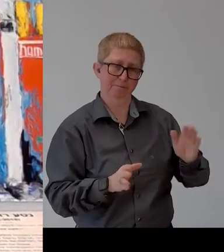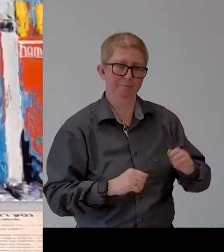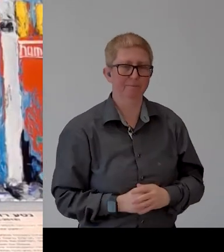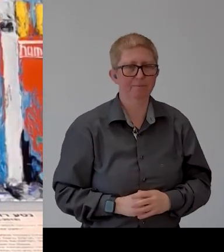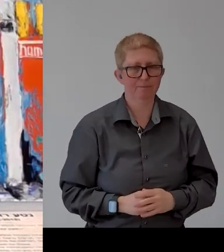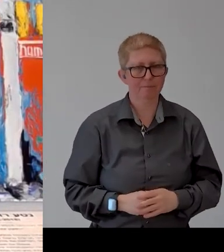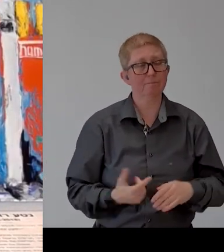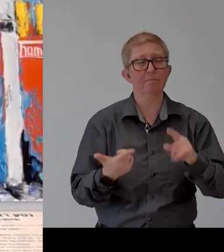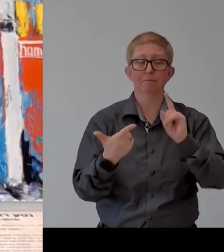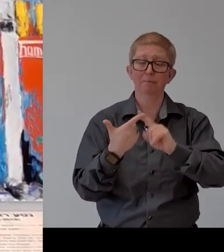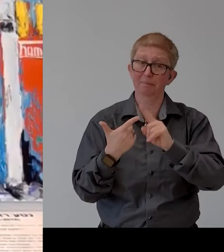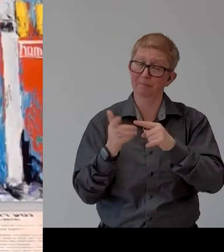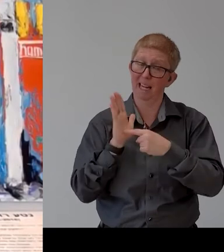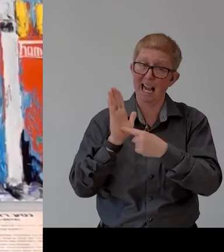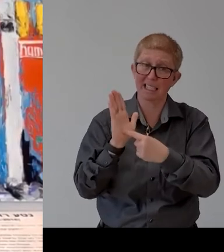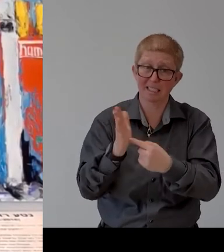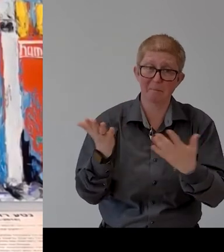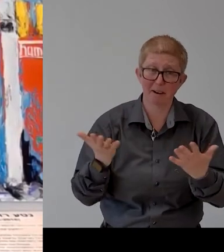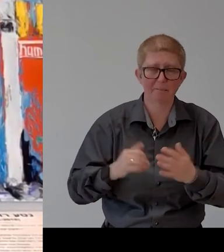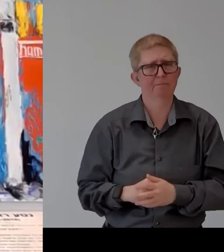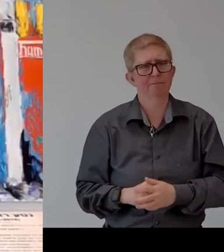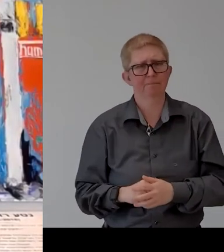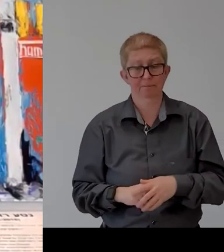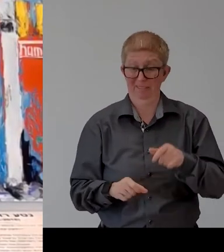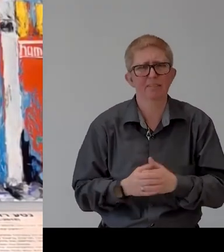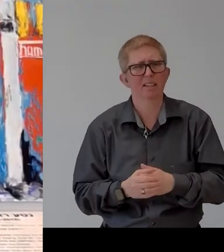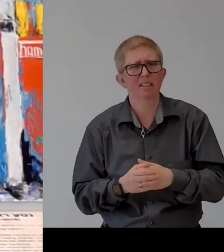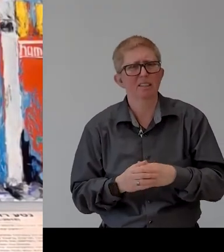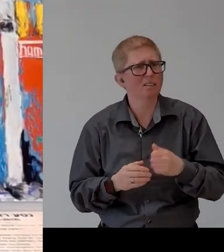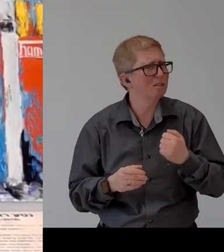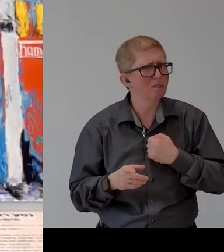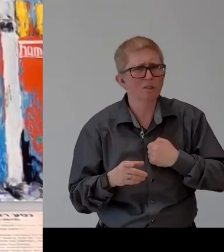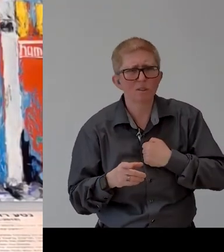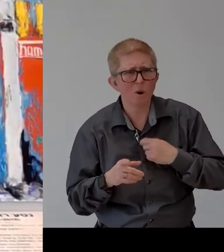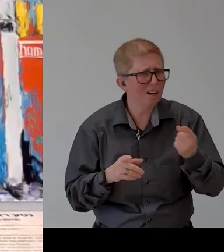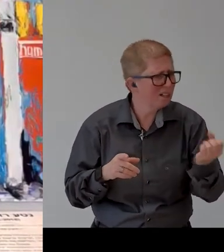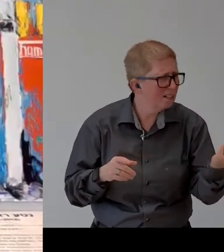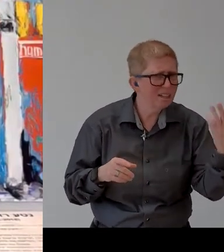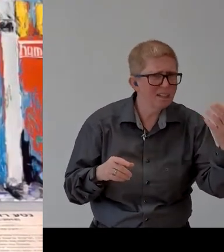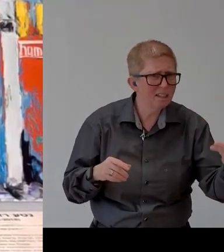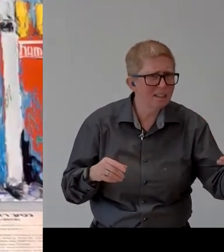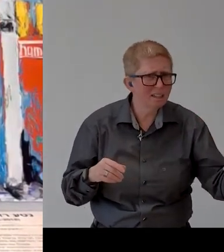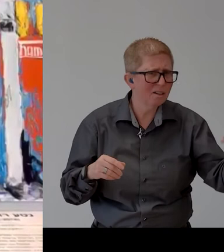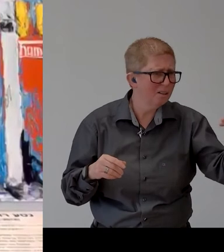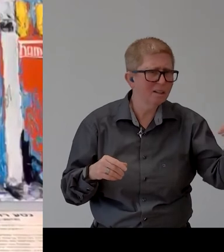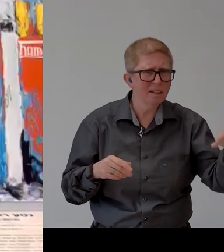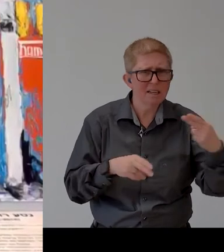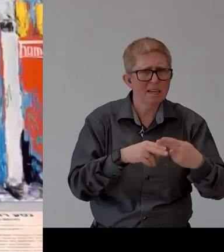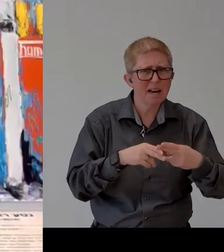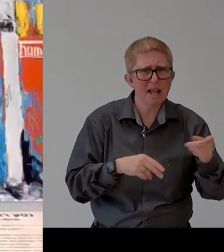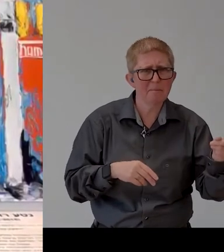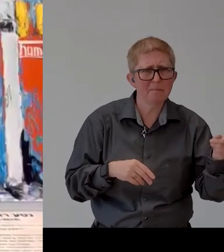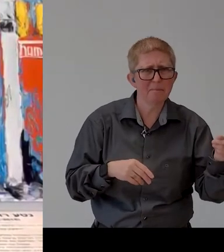uh non-visible uh uh um disability sorry i want to do a document share of uh the same employment